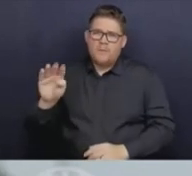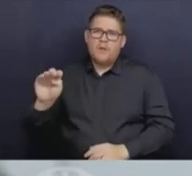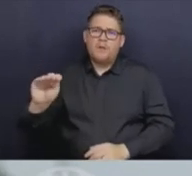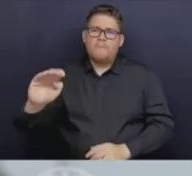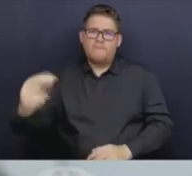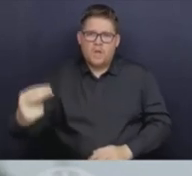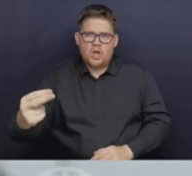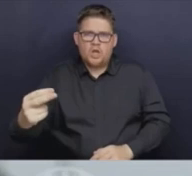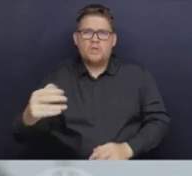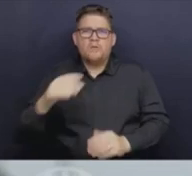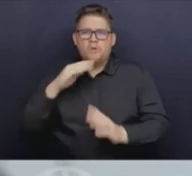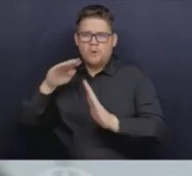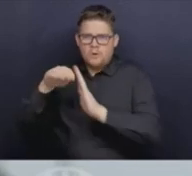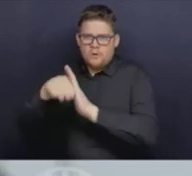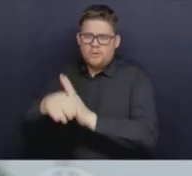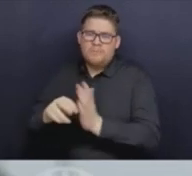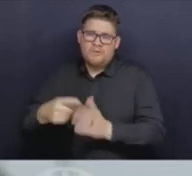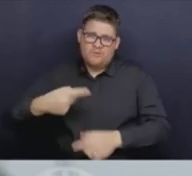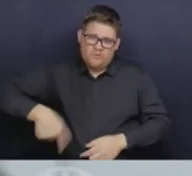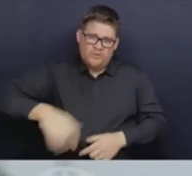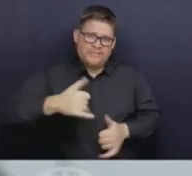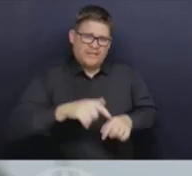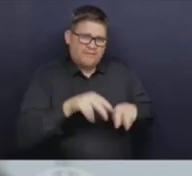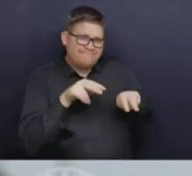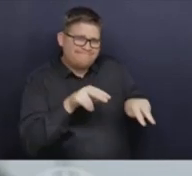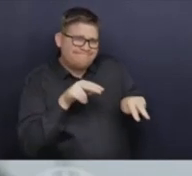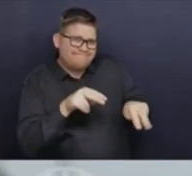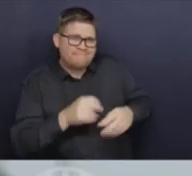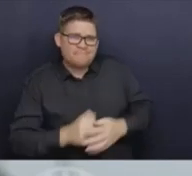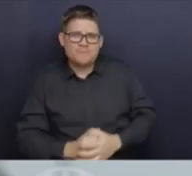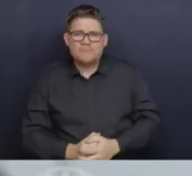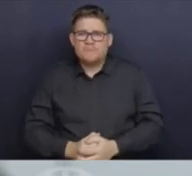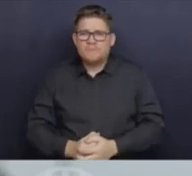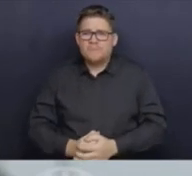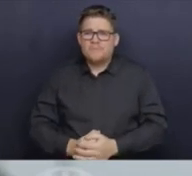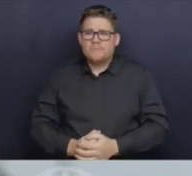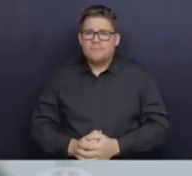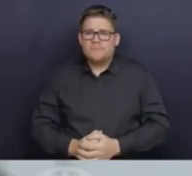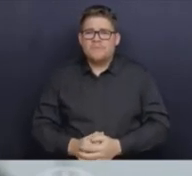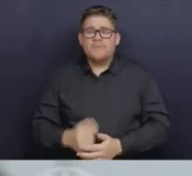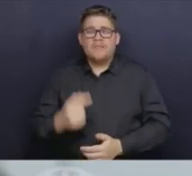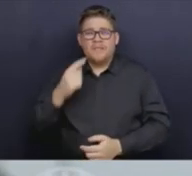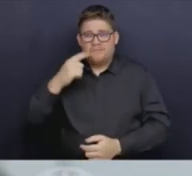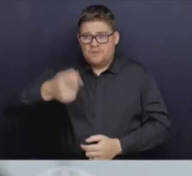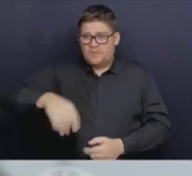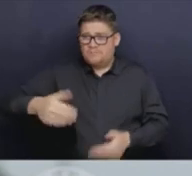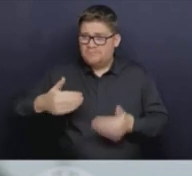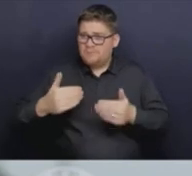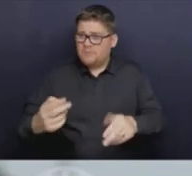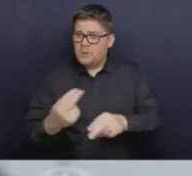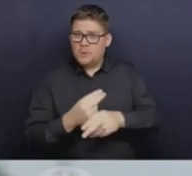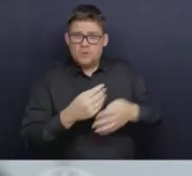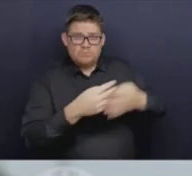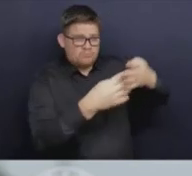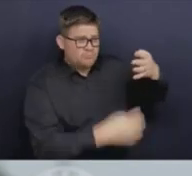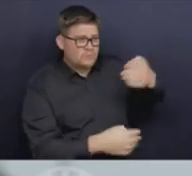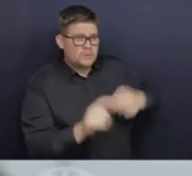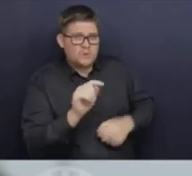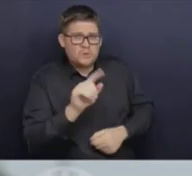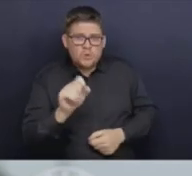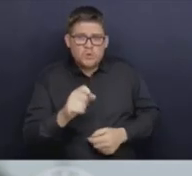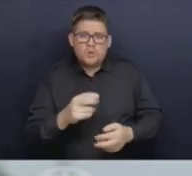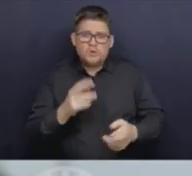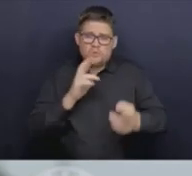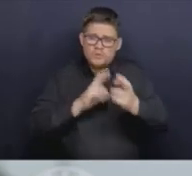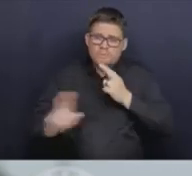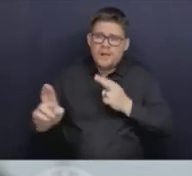But if we all continue to do these things, to use all of our tools to be respectful and mindful of each other, we will get out of this